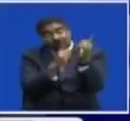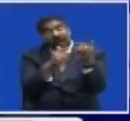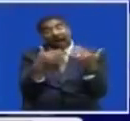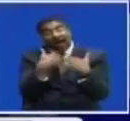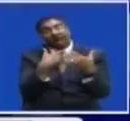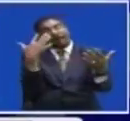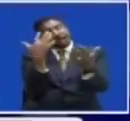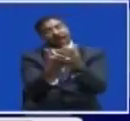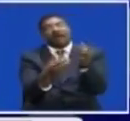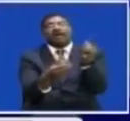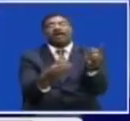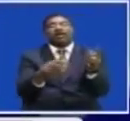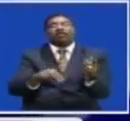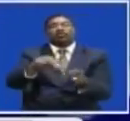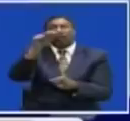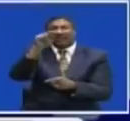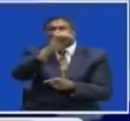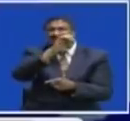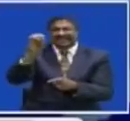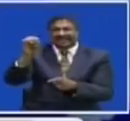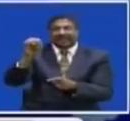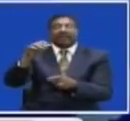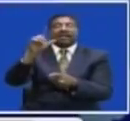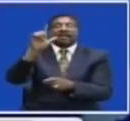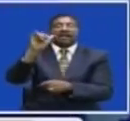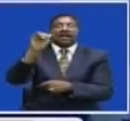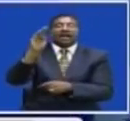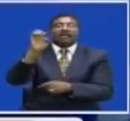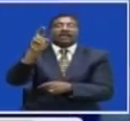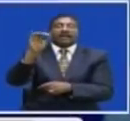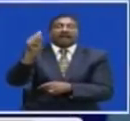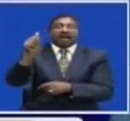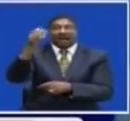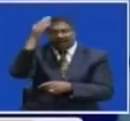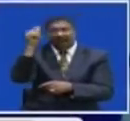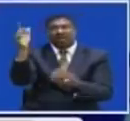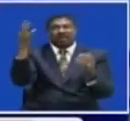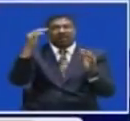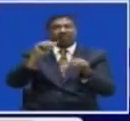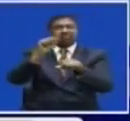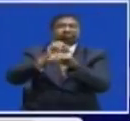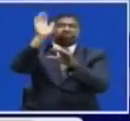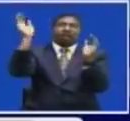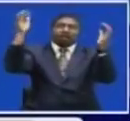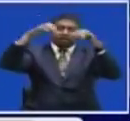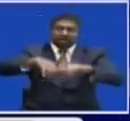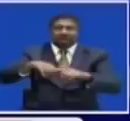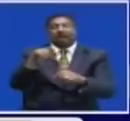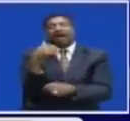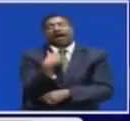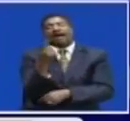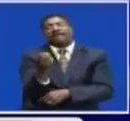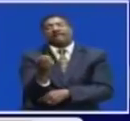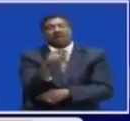Gold mine In northeastern Liberia Where about 40 people Remain trapped In the Collapsed pit Another official Described the